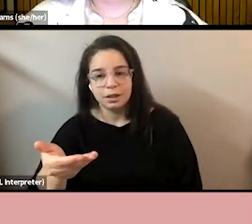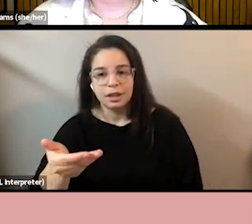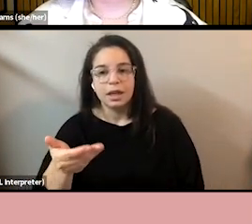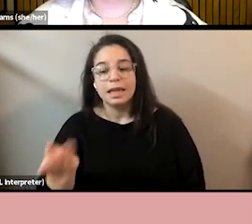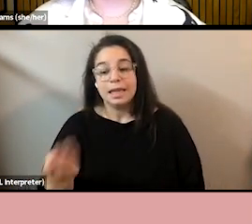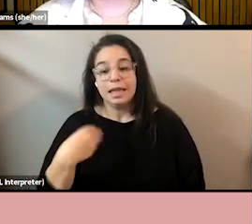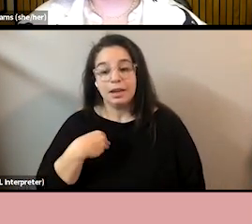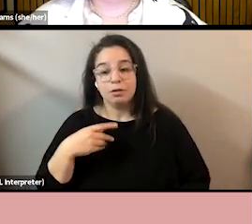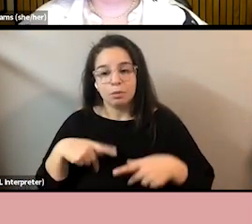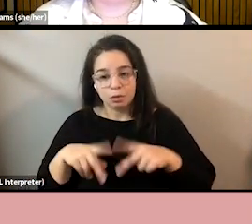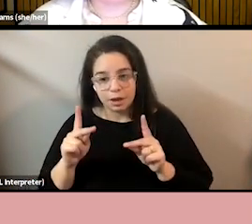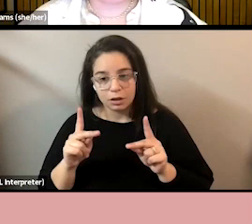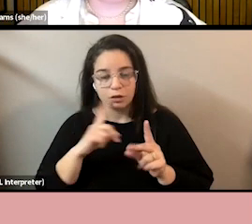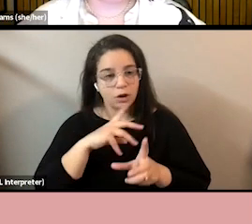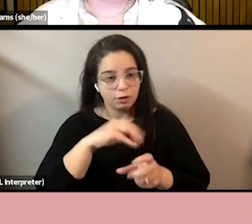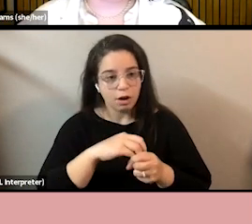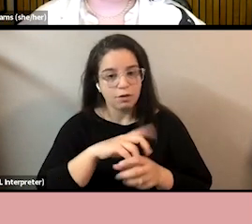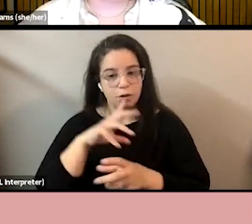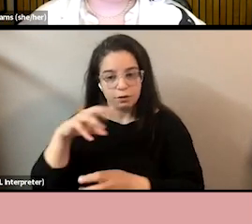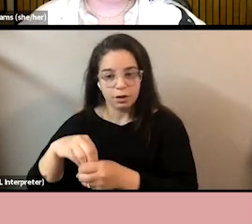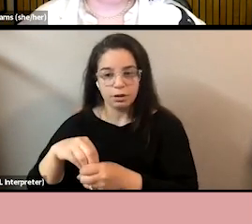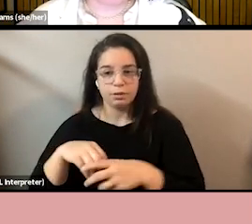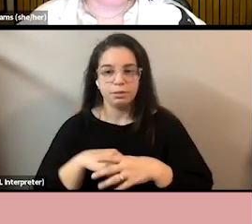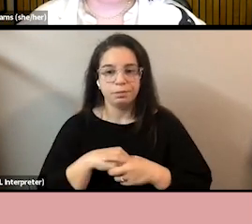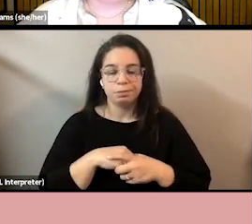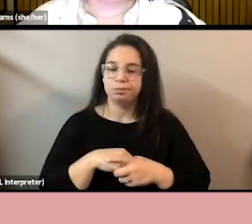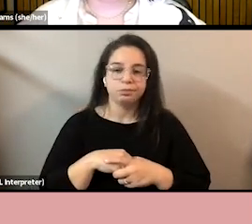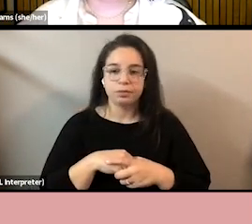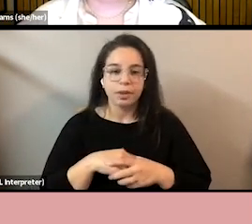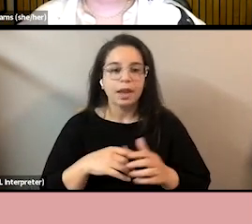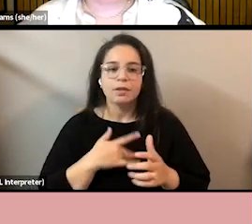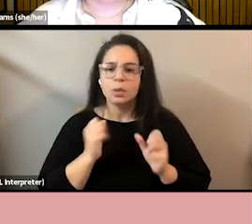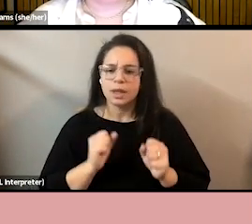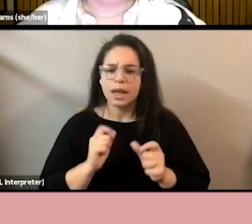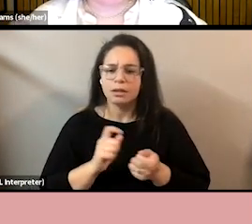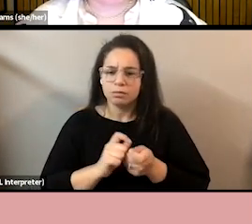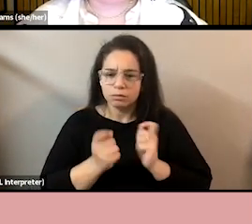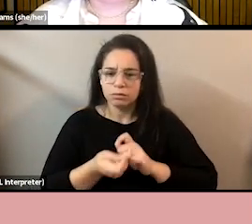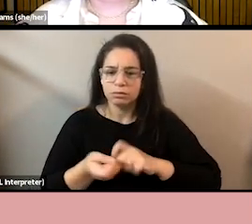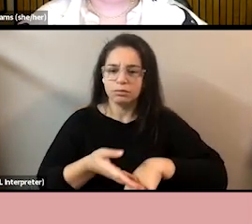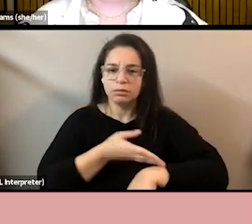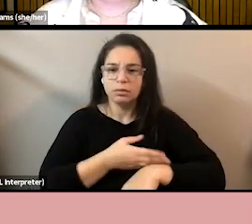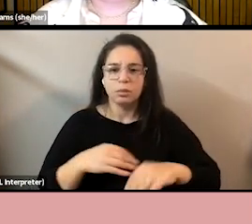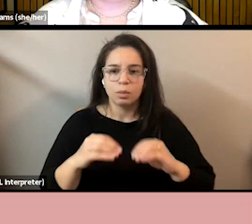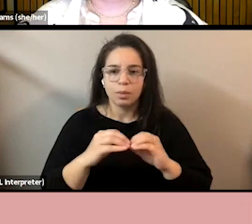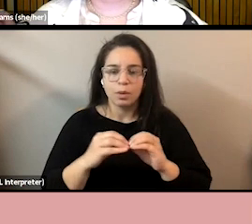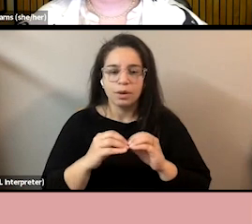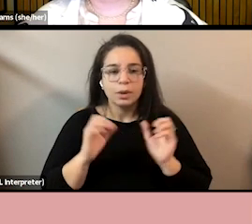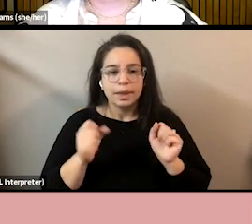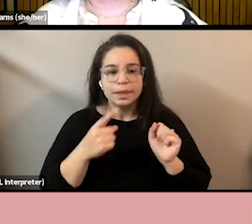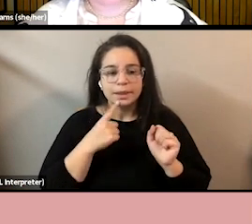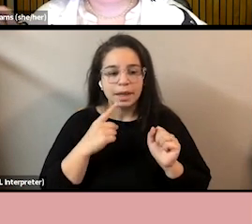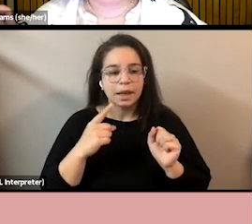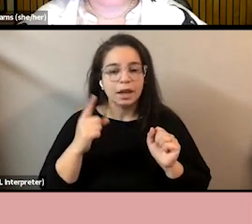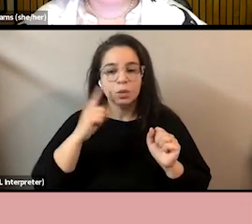permission to be in those spaces and to take part. I think we can push this further. I think we can push this to